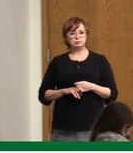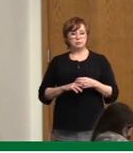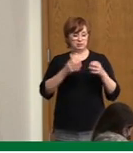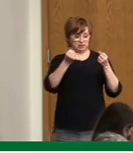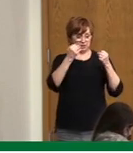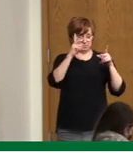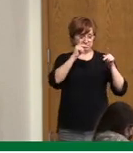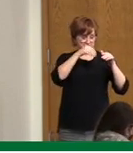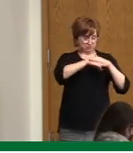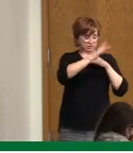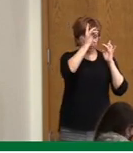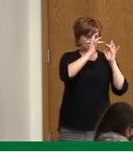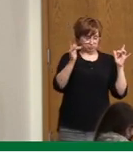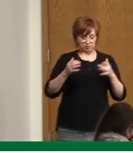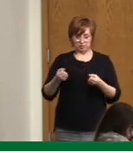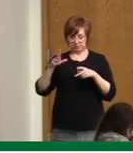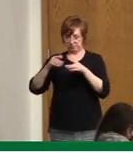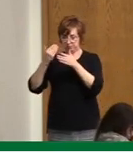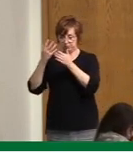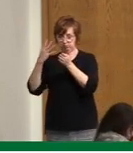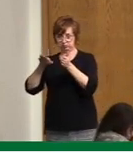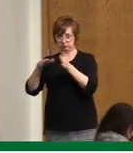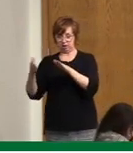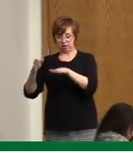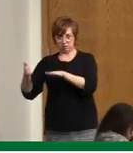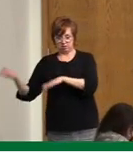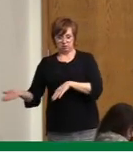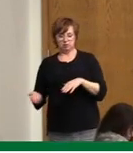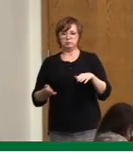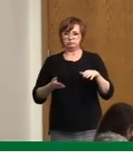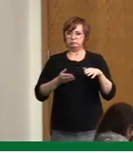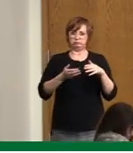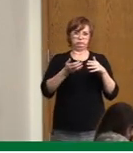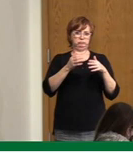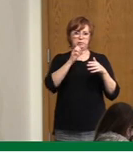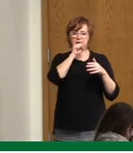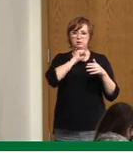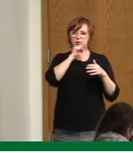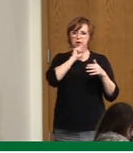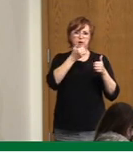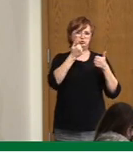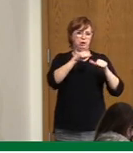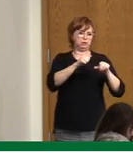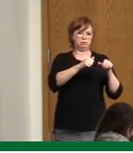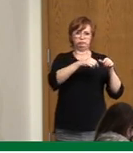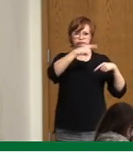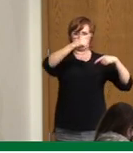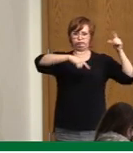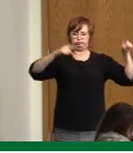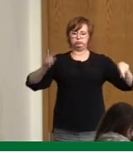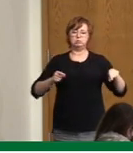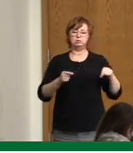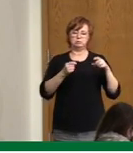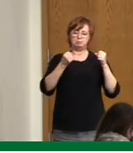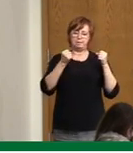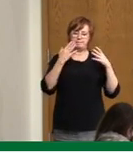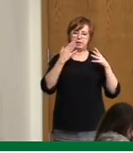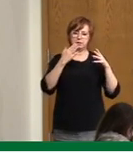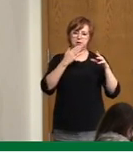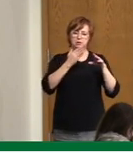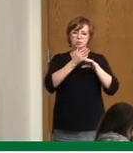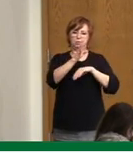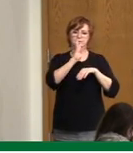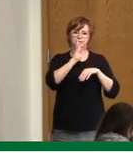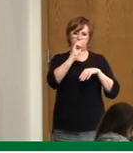really it impacts all age groups. But hospitalization we have seen in all age groups, but certainly it picks up 40 and older.